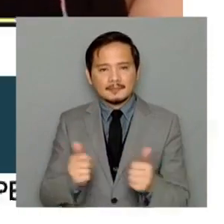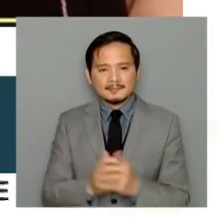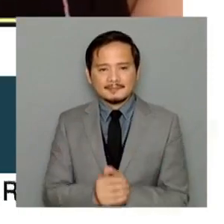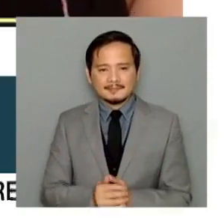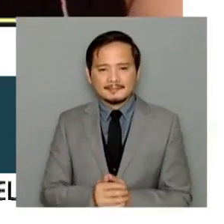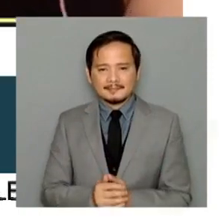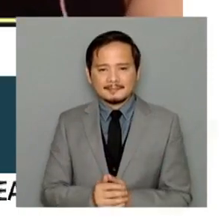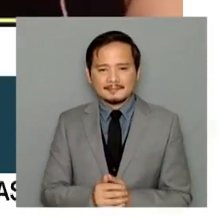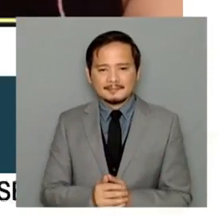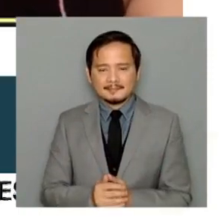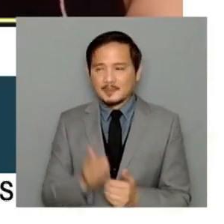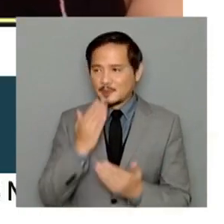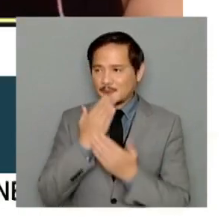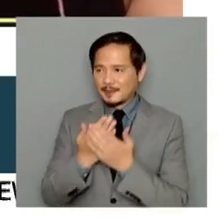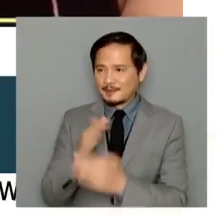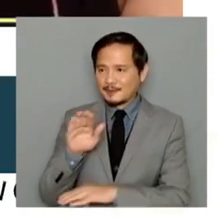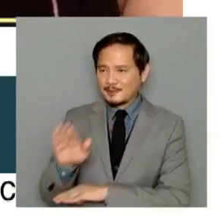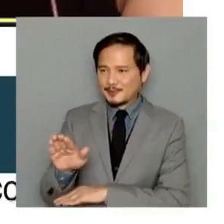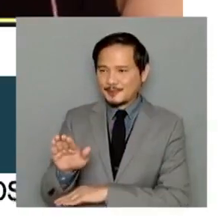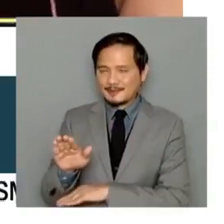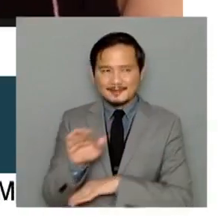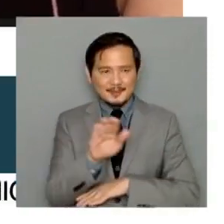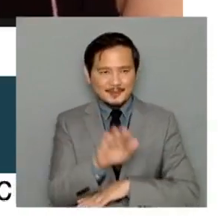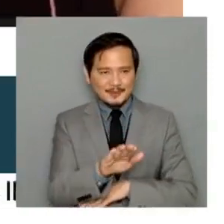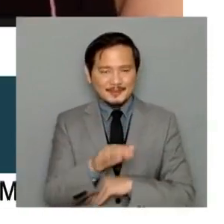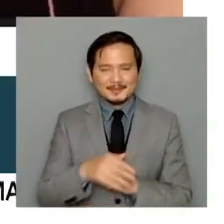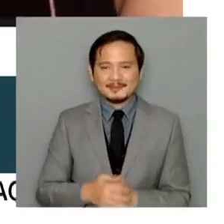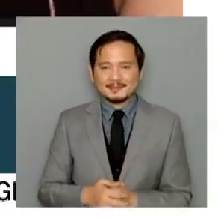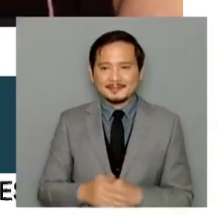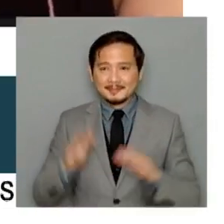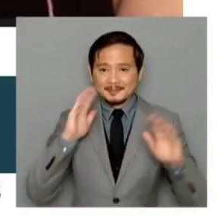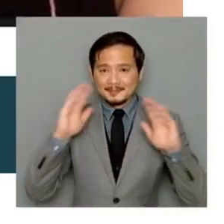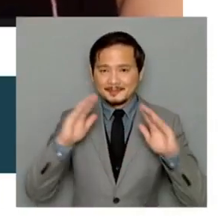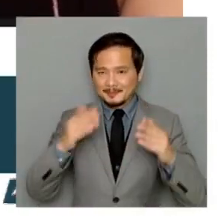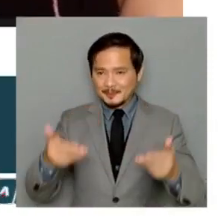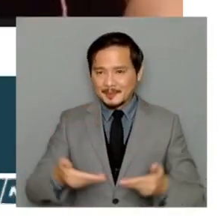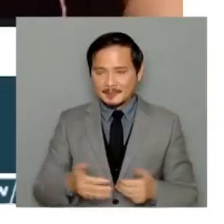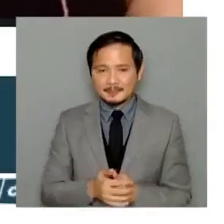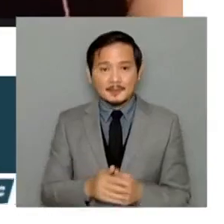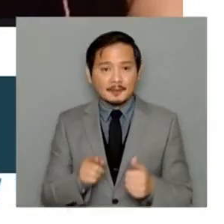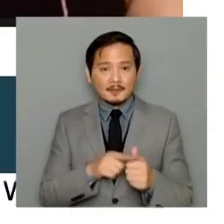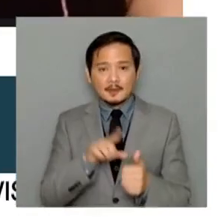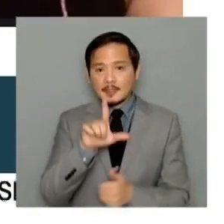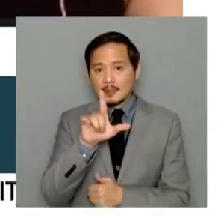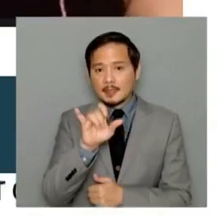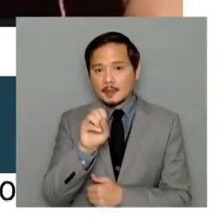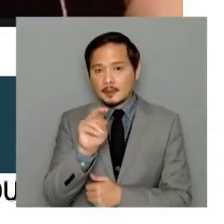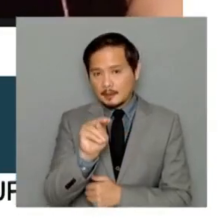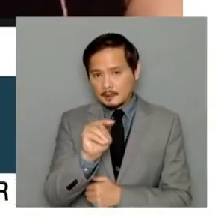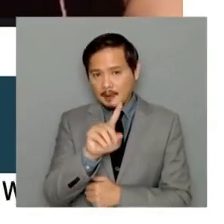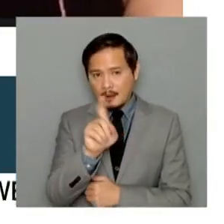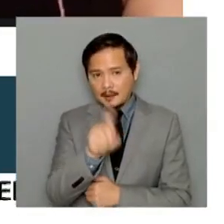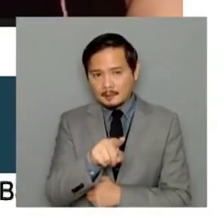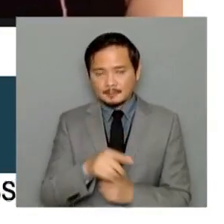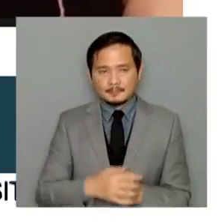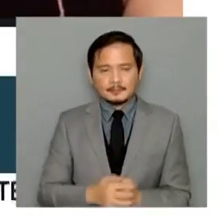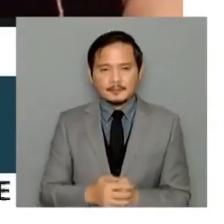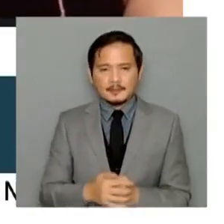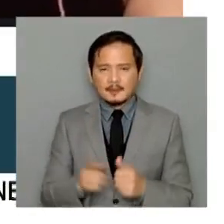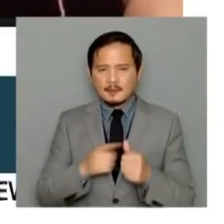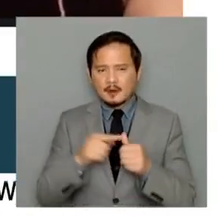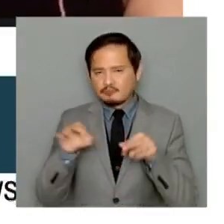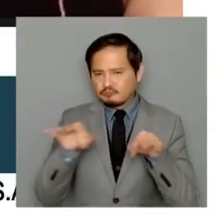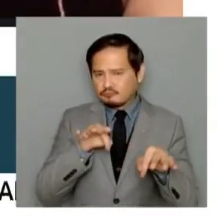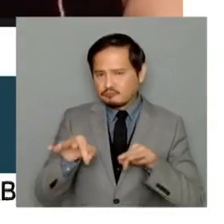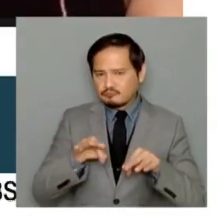Good afternoon. Good afternoon. Hi, welcome to the program. Okay, I'm going to start with Leon first. Let's lay the foundation here. What to